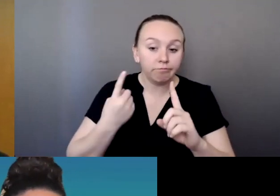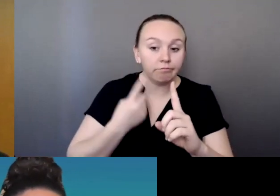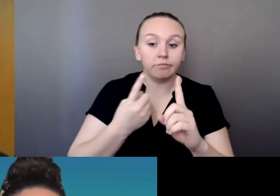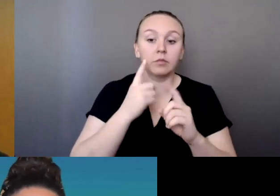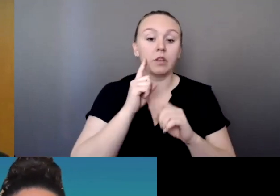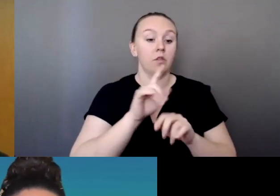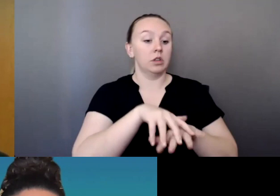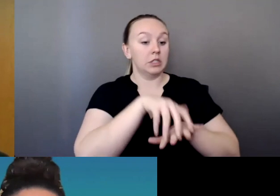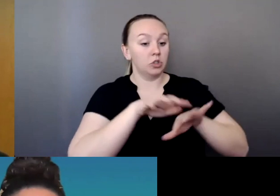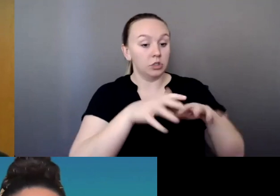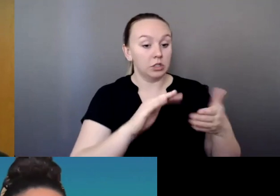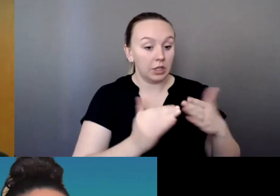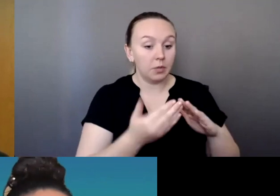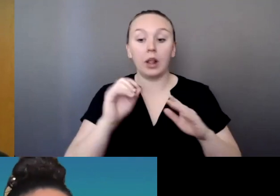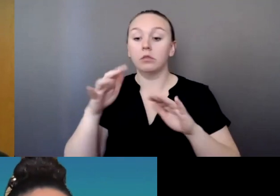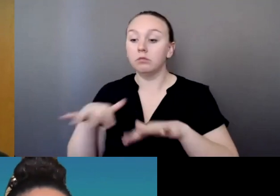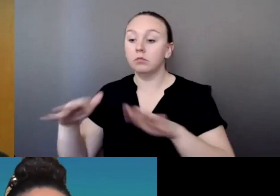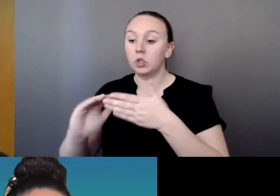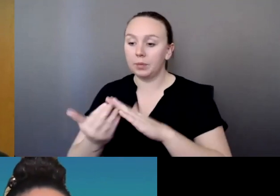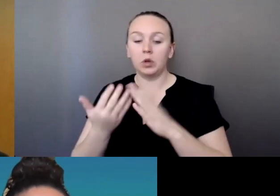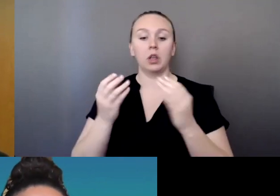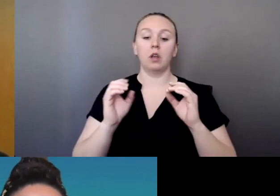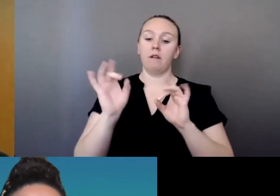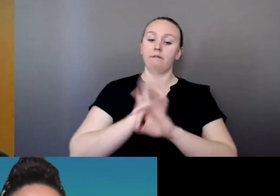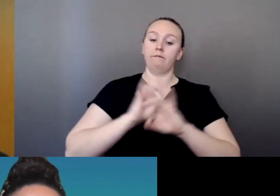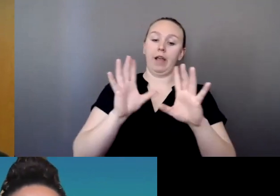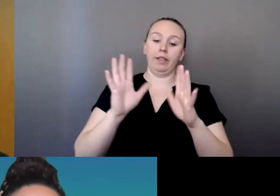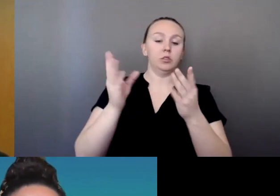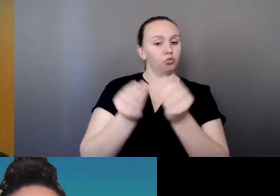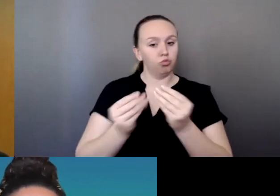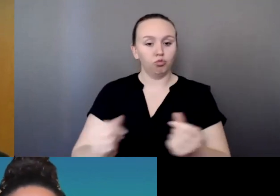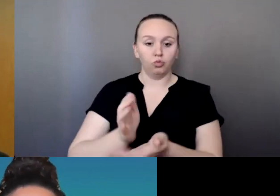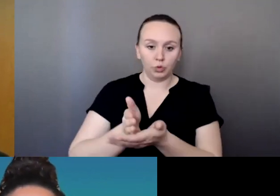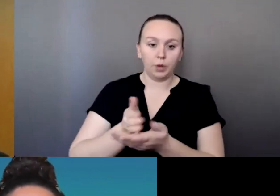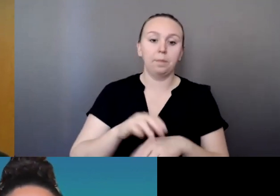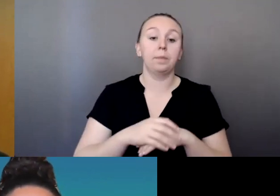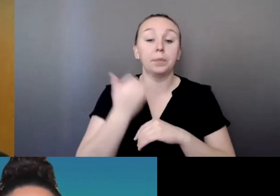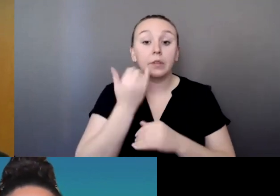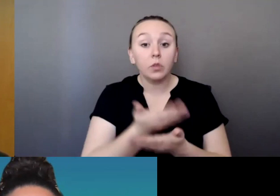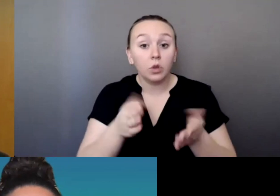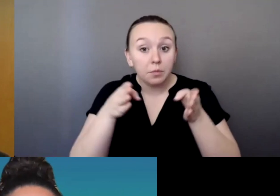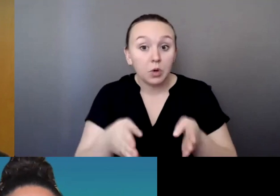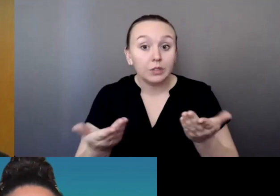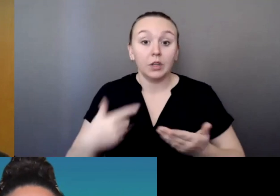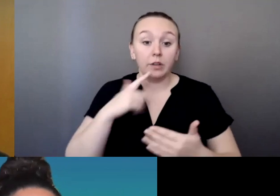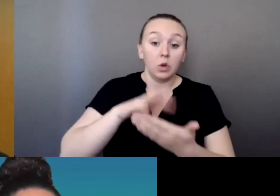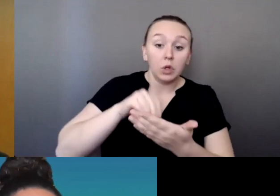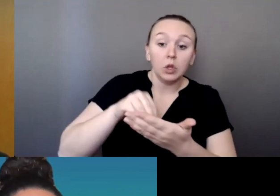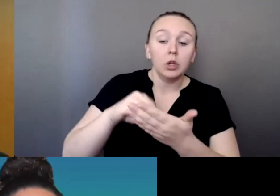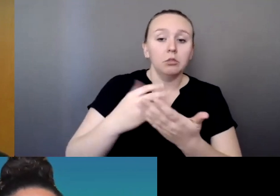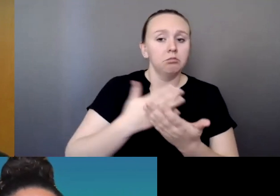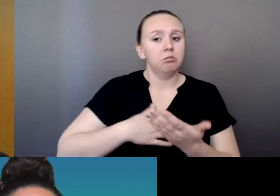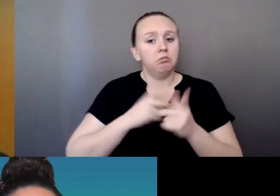you are a non-Native provider or somebody here to learn, please, you know, continue